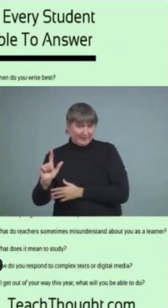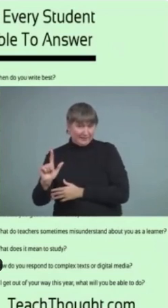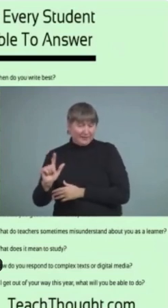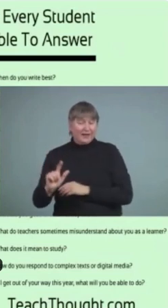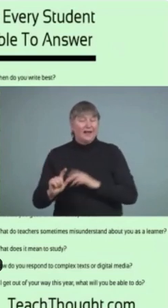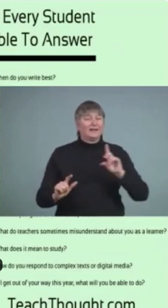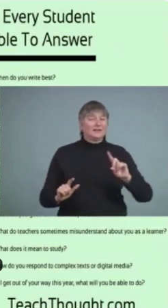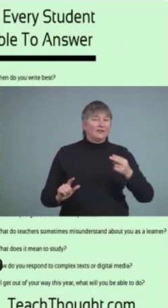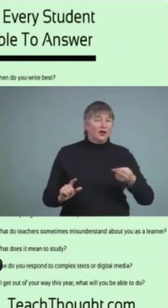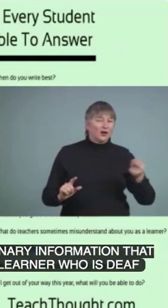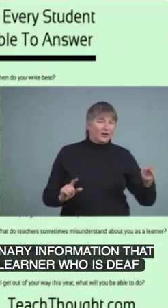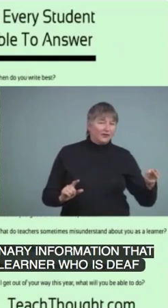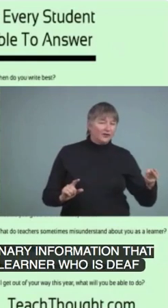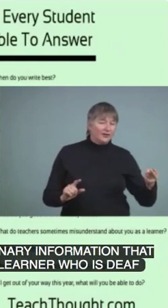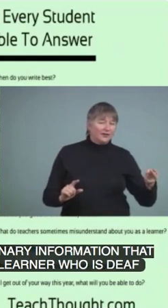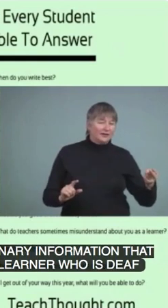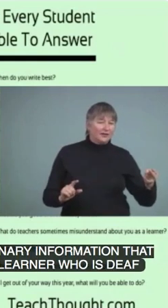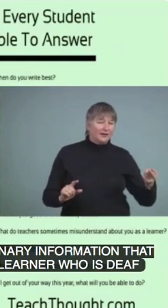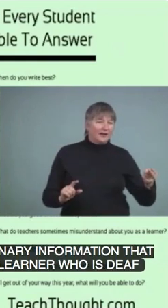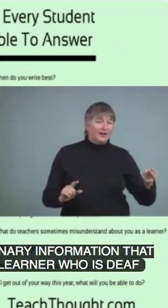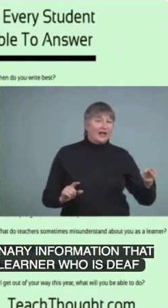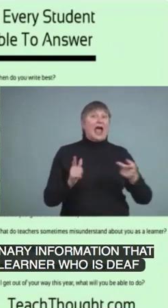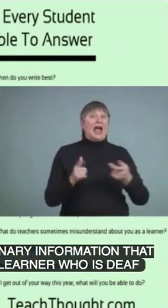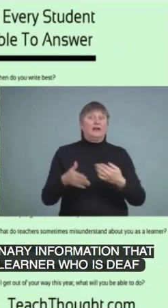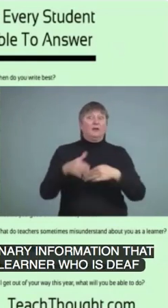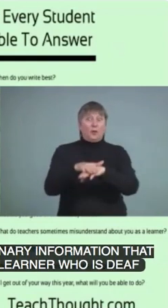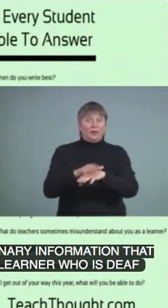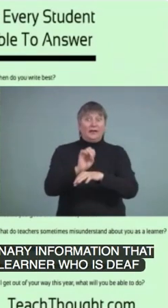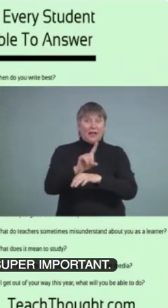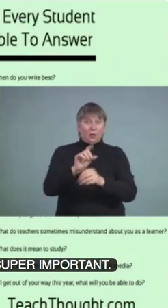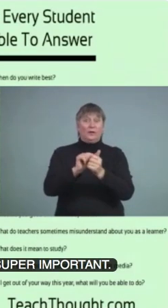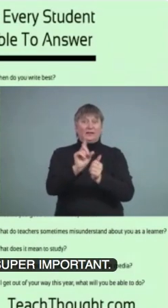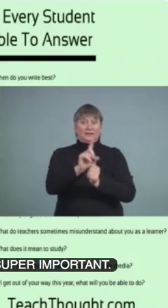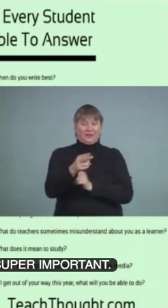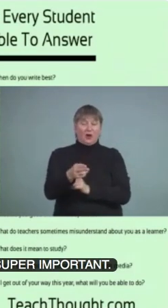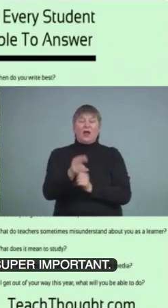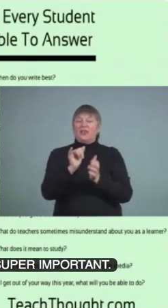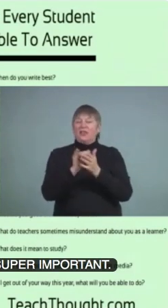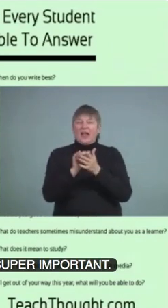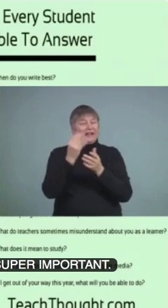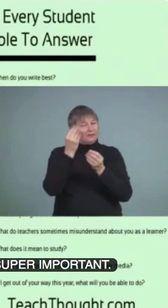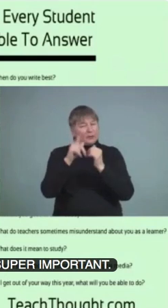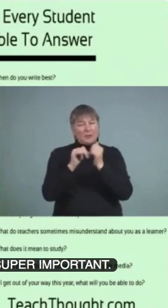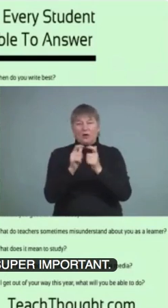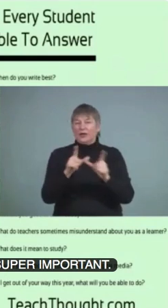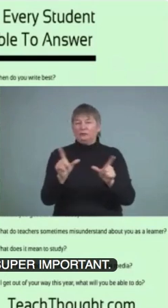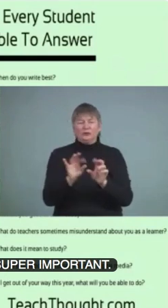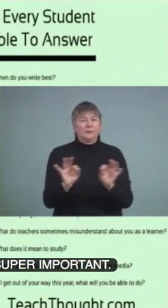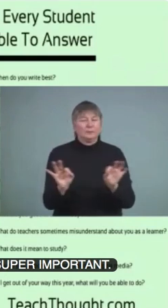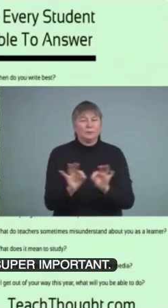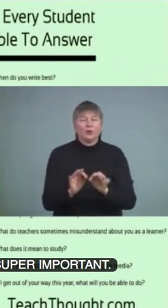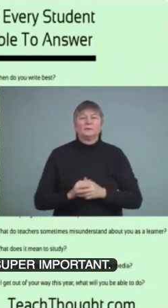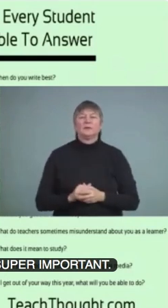of hearing, the questions like that are super important. The one on teachthought.com, the 26